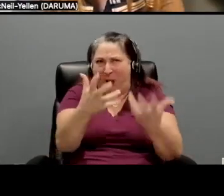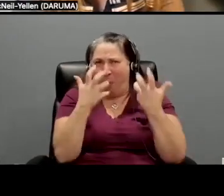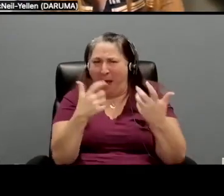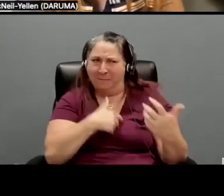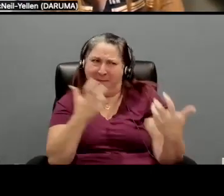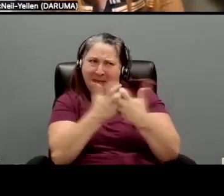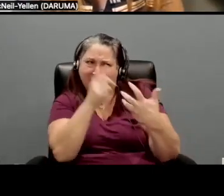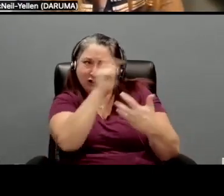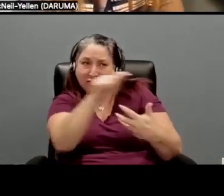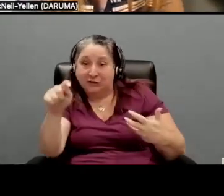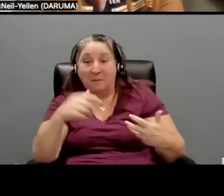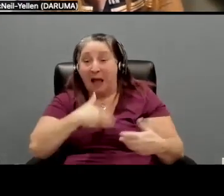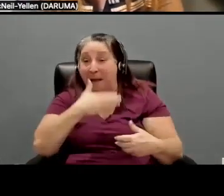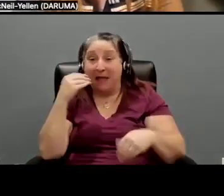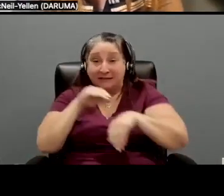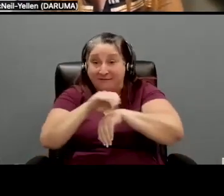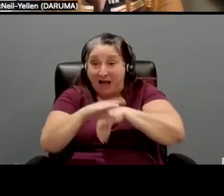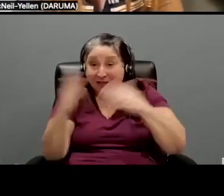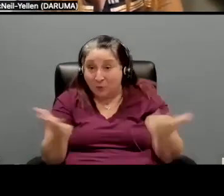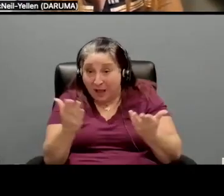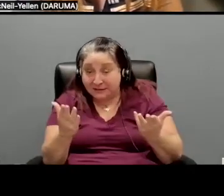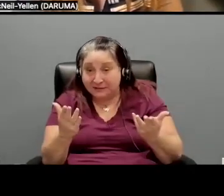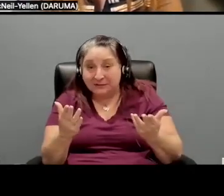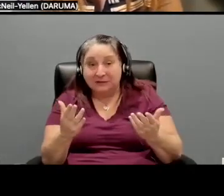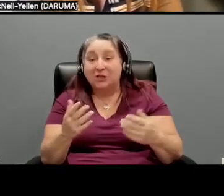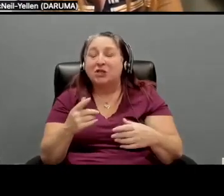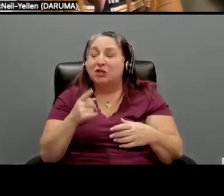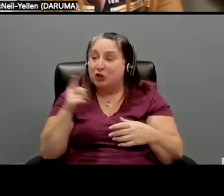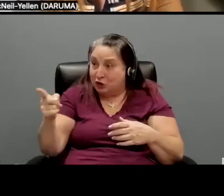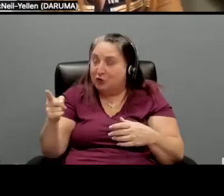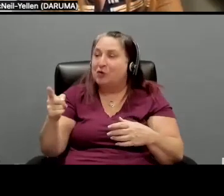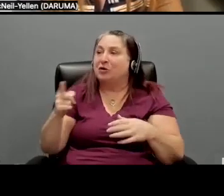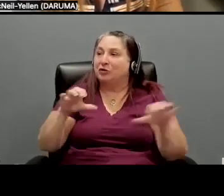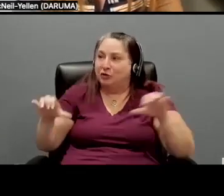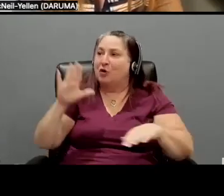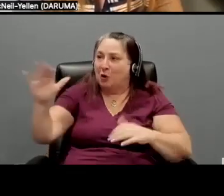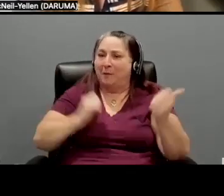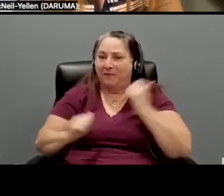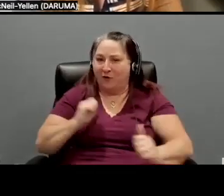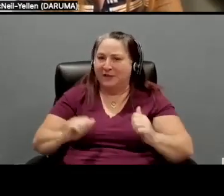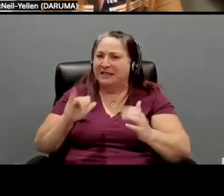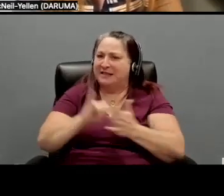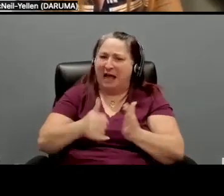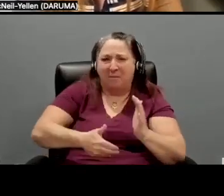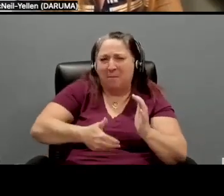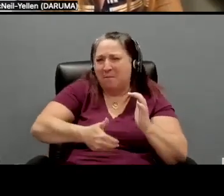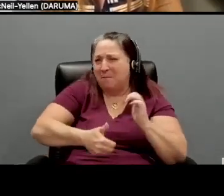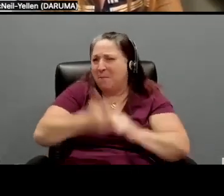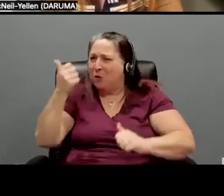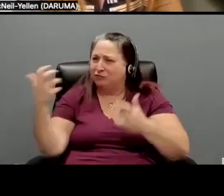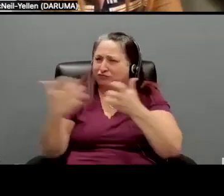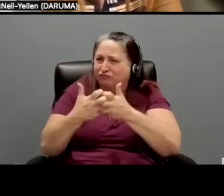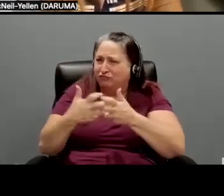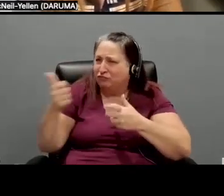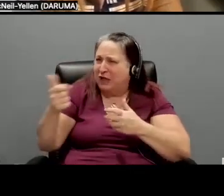advice I can give is give your, the version of the performance that resonates most to you. Bring your authentic self, be